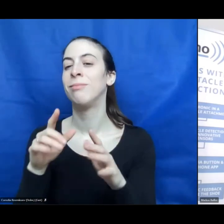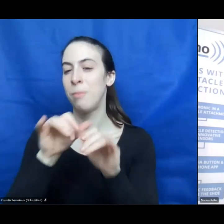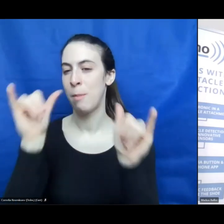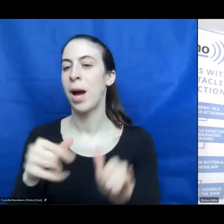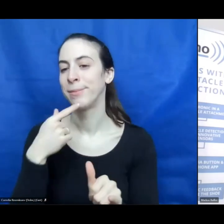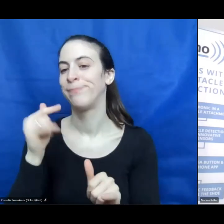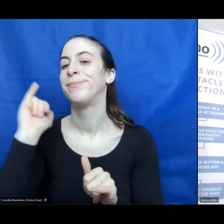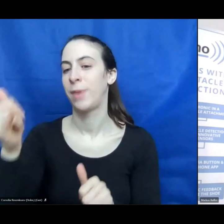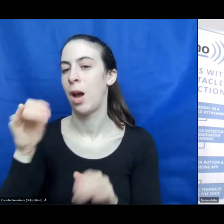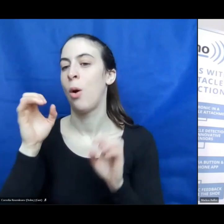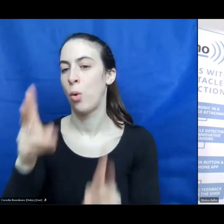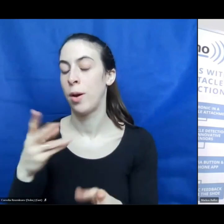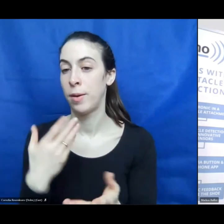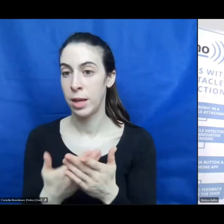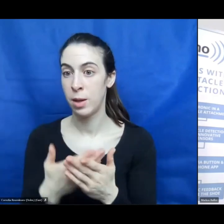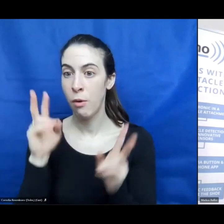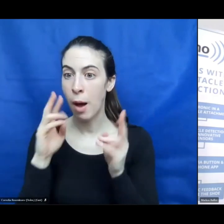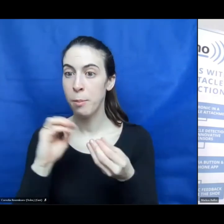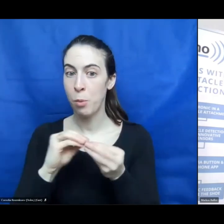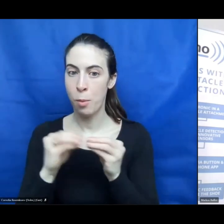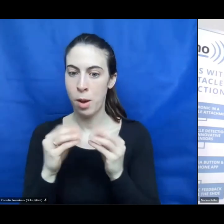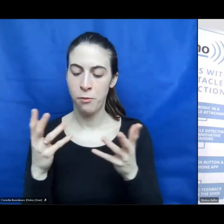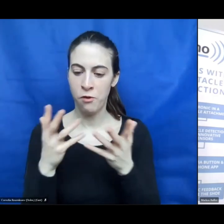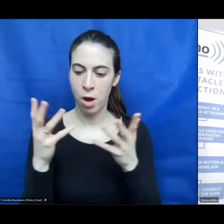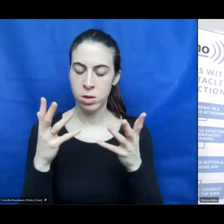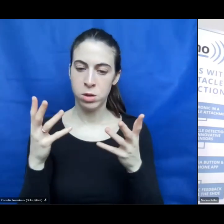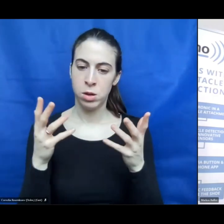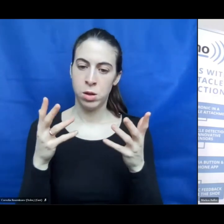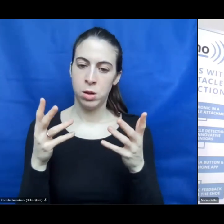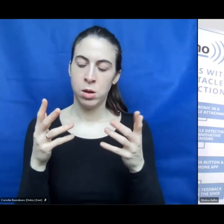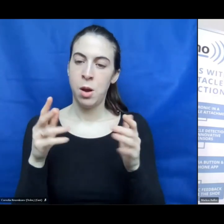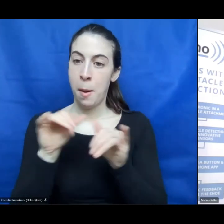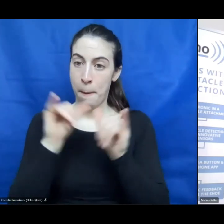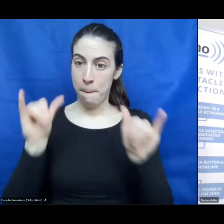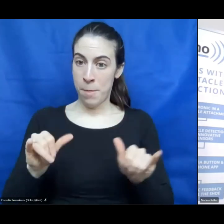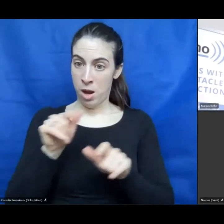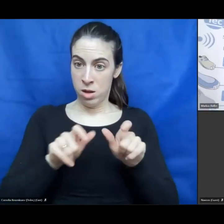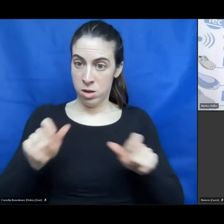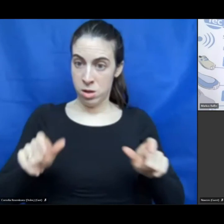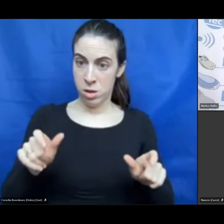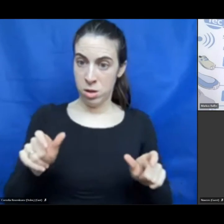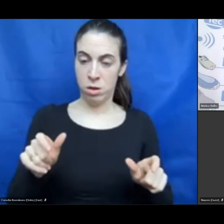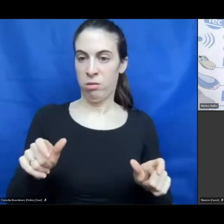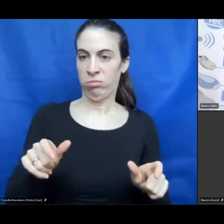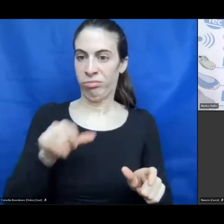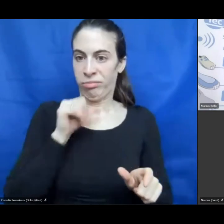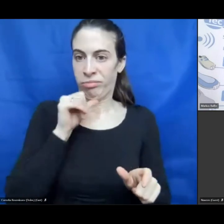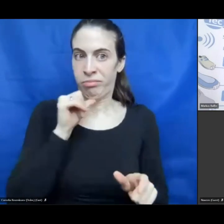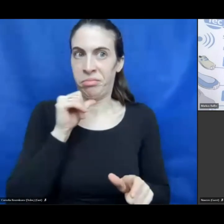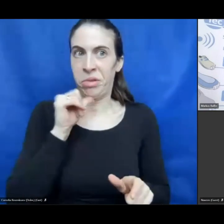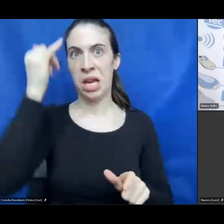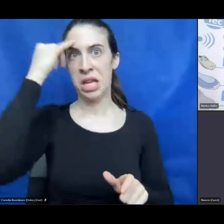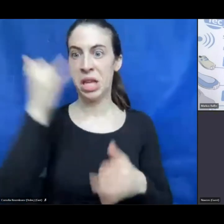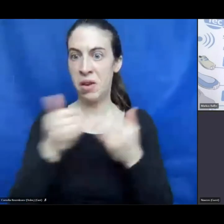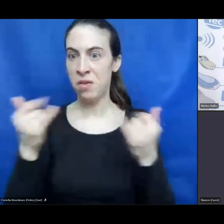it was really the problem that the people in the bank institute have no idea how that could